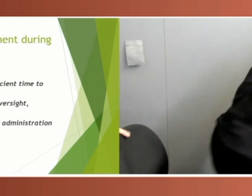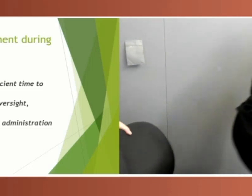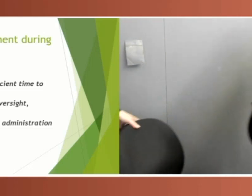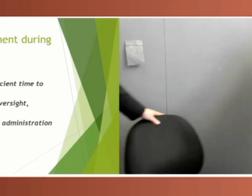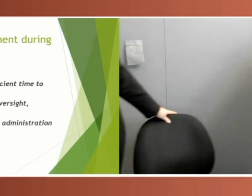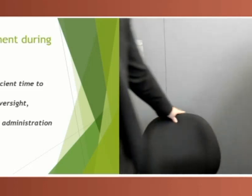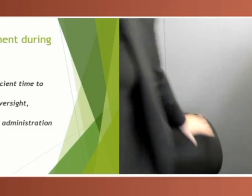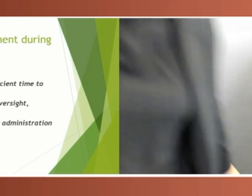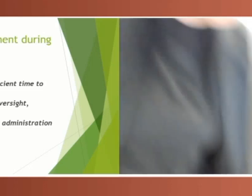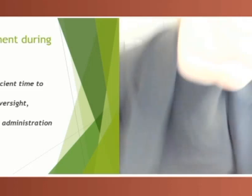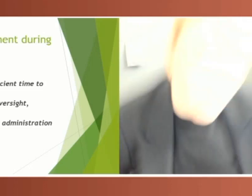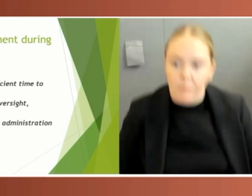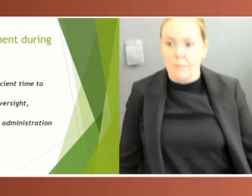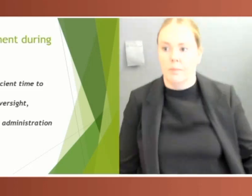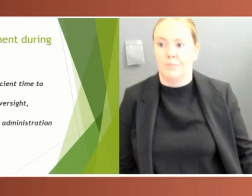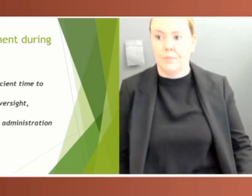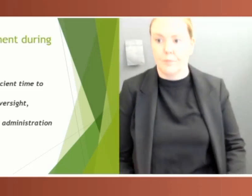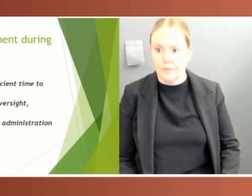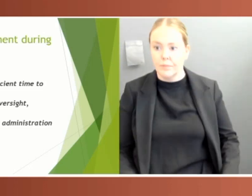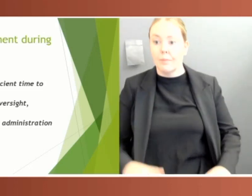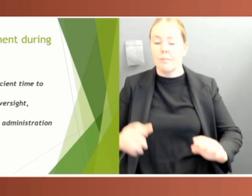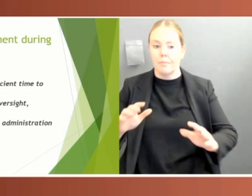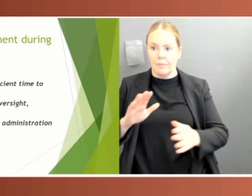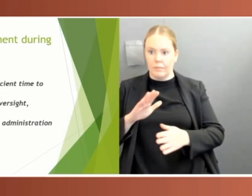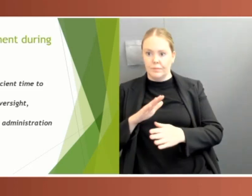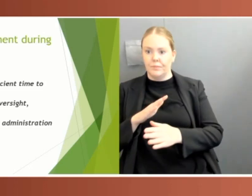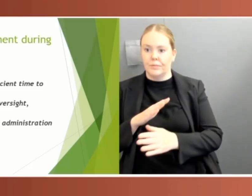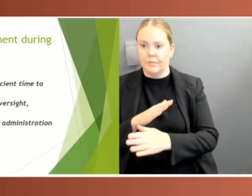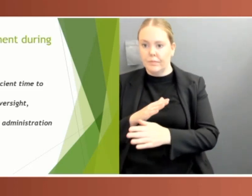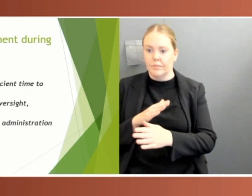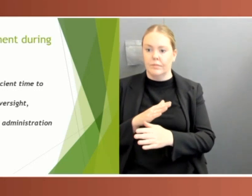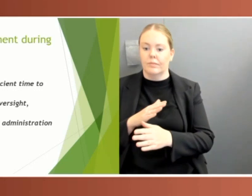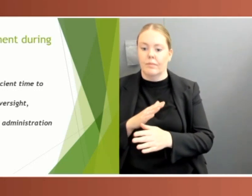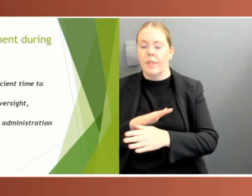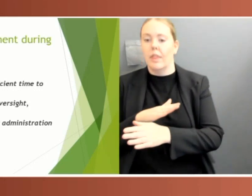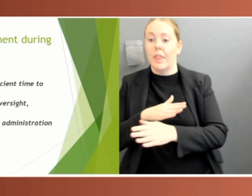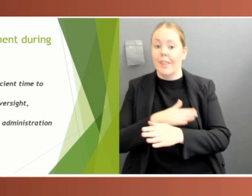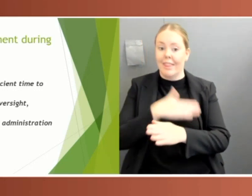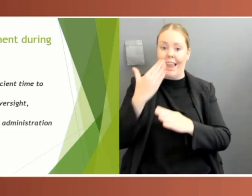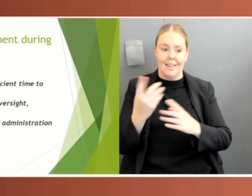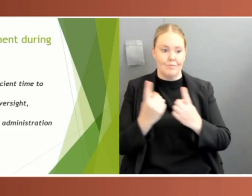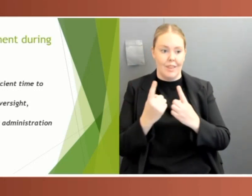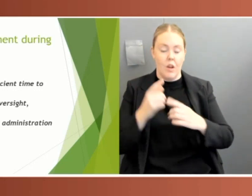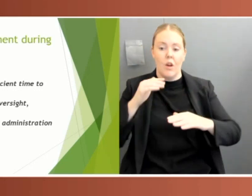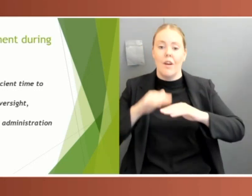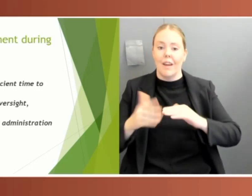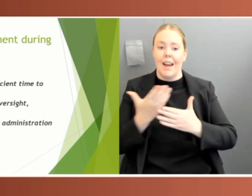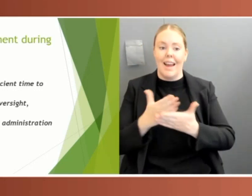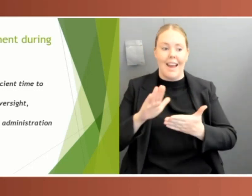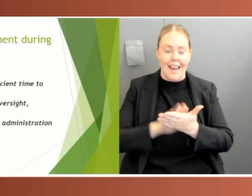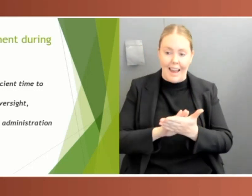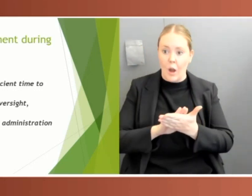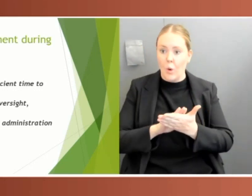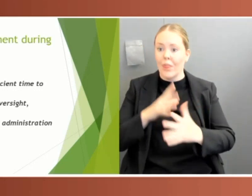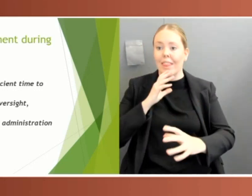scrutinise government administration and policy. How has government through its agencies, its departments actually fulfilled its functions